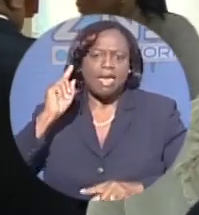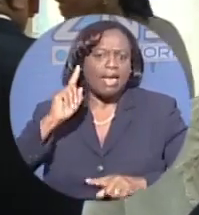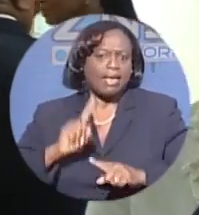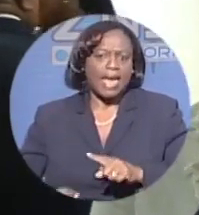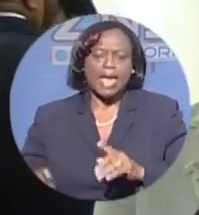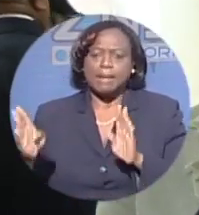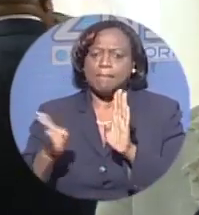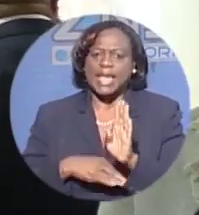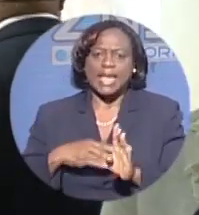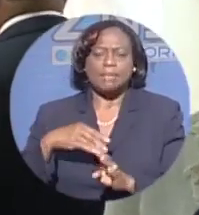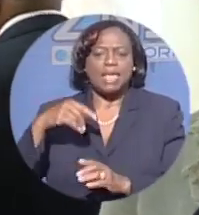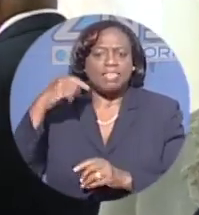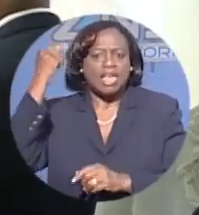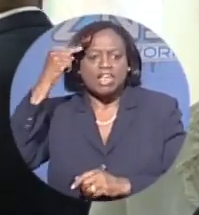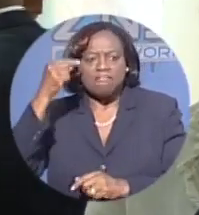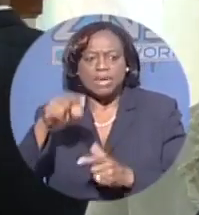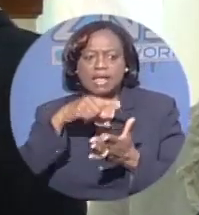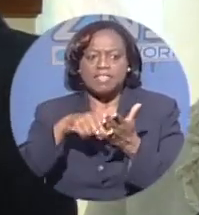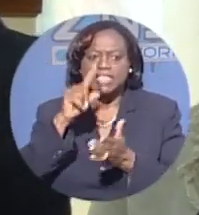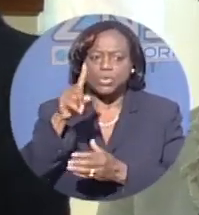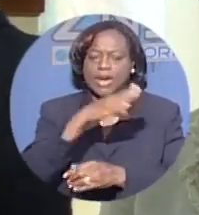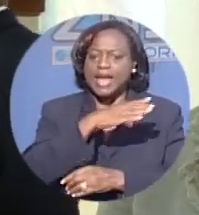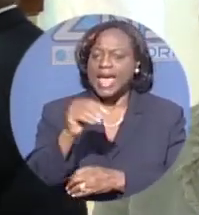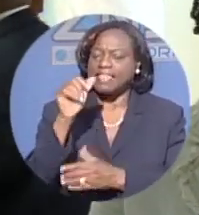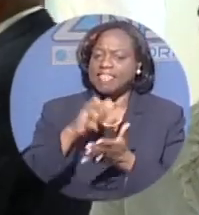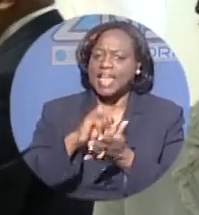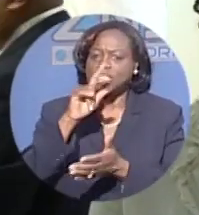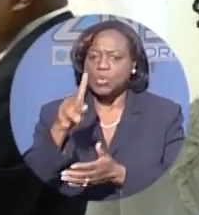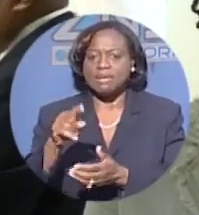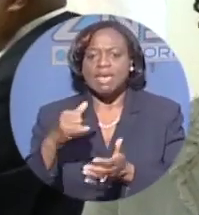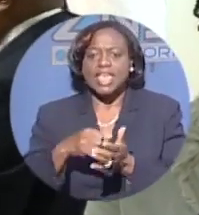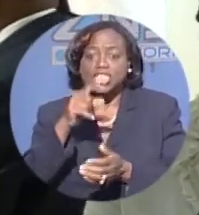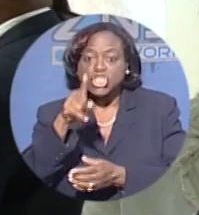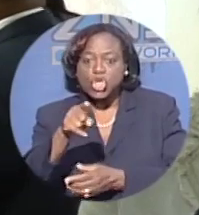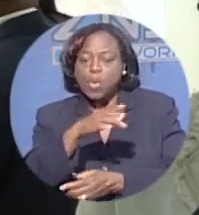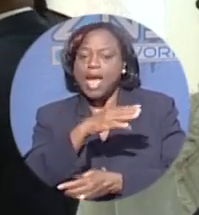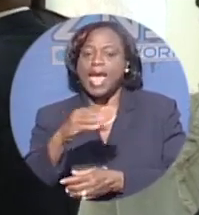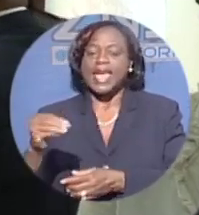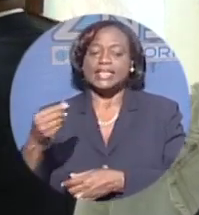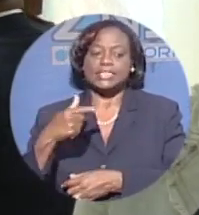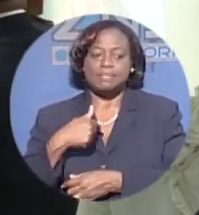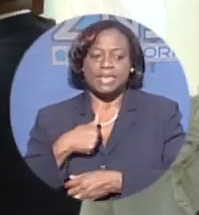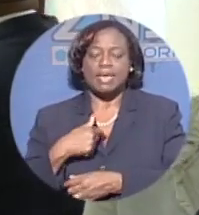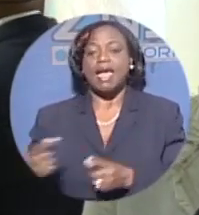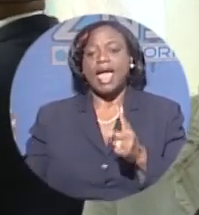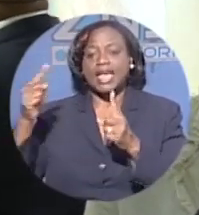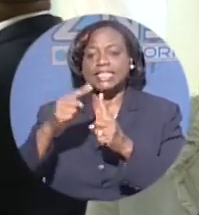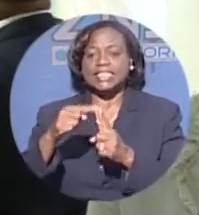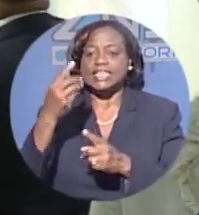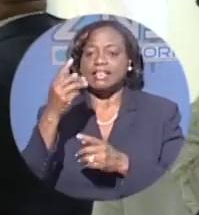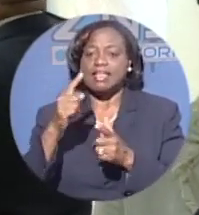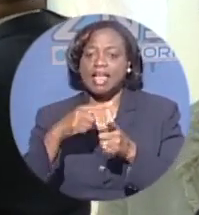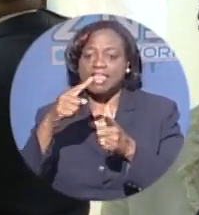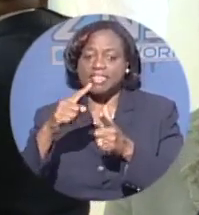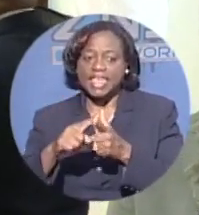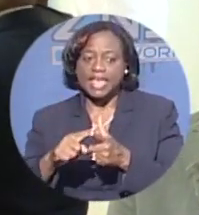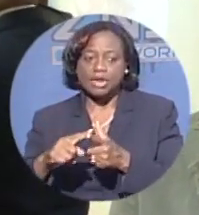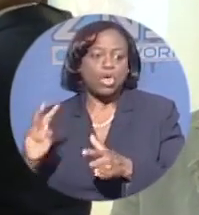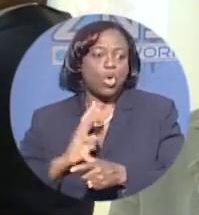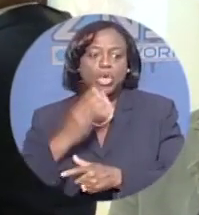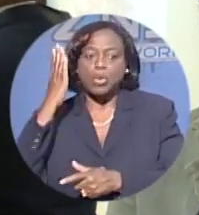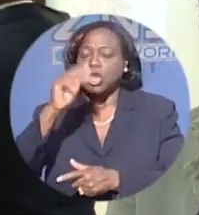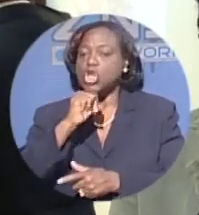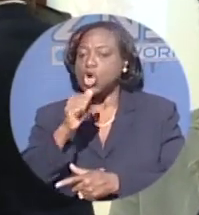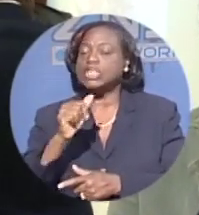blaming this one and blaming that one. It's you and it's me. And until then, like the Prime Minister said, we would not be a better